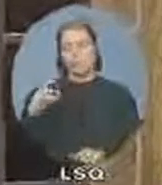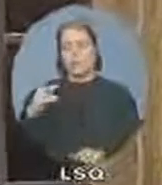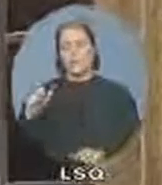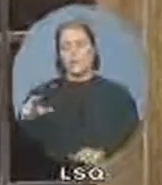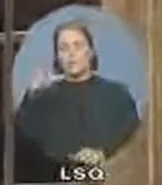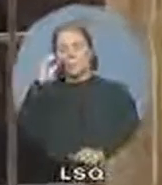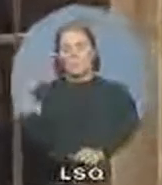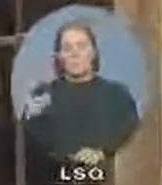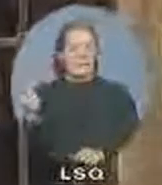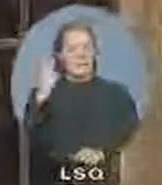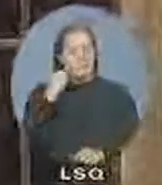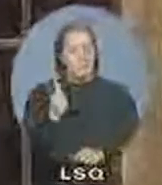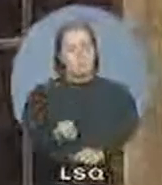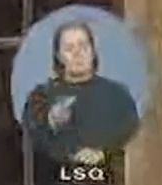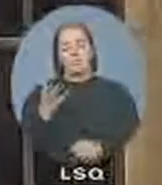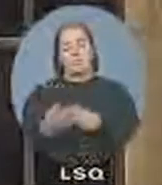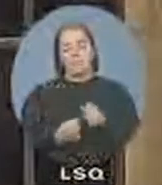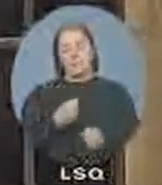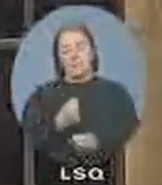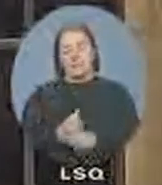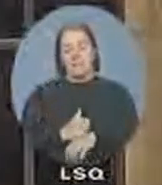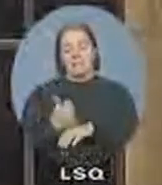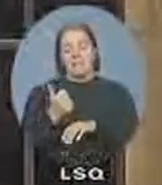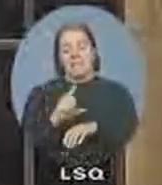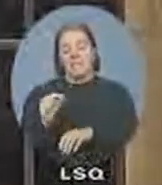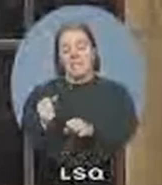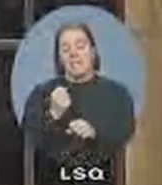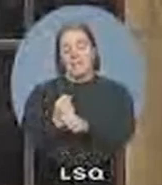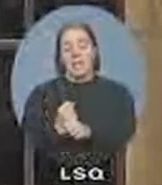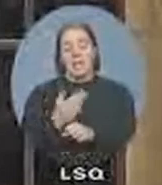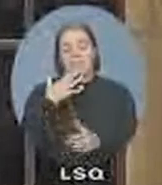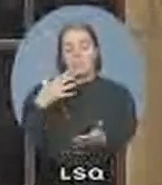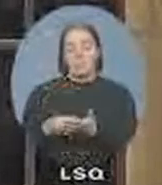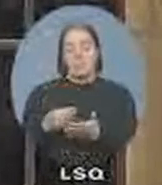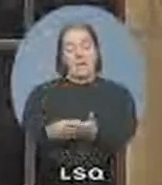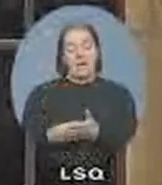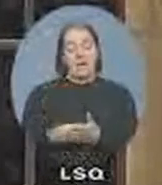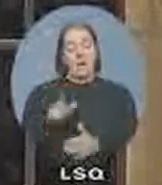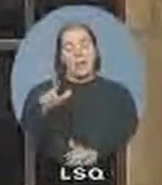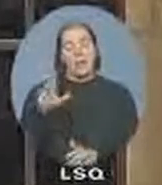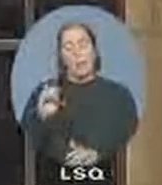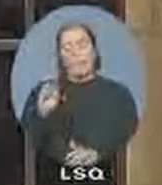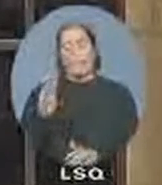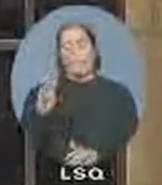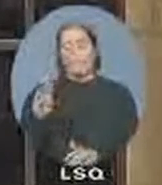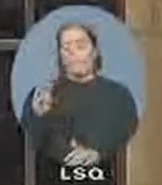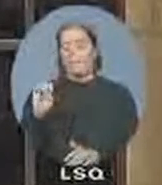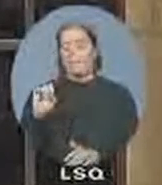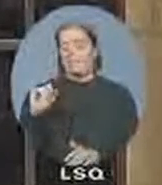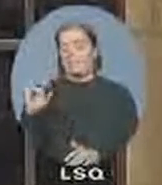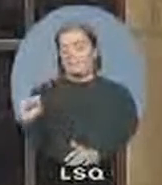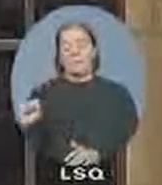roughshod over everything that's good and decent and honourable about Canadian politics, Mr. Speaker. Bags of cash have been